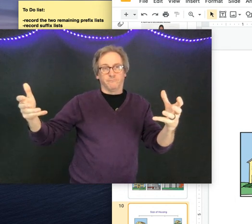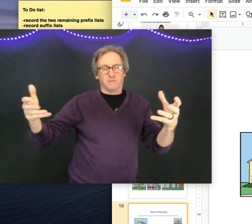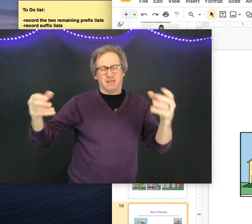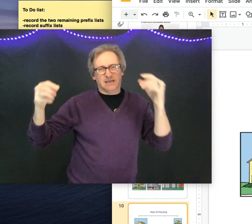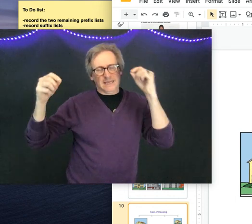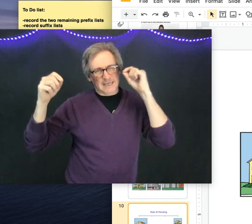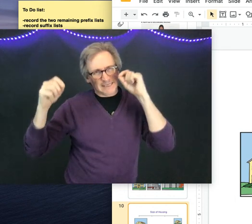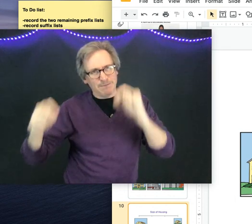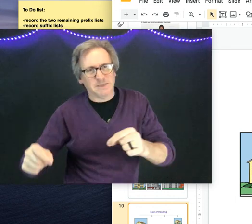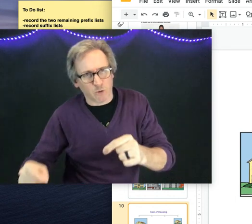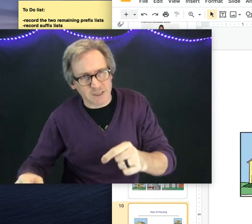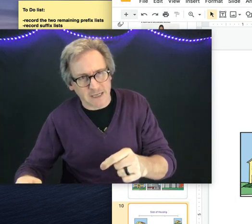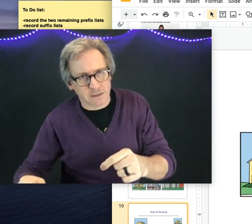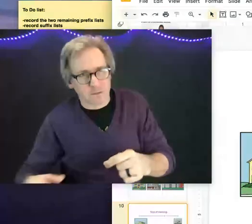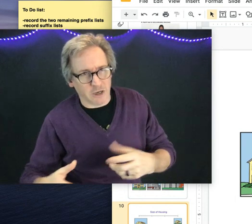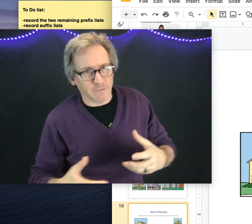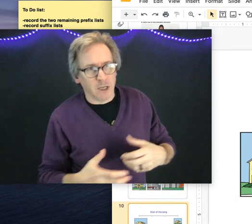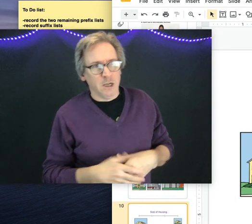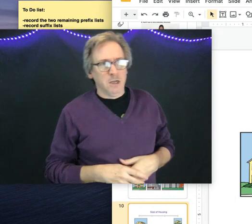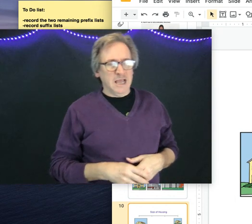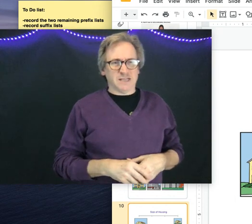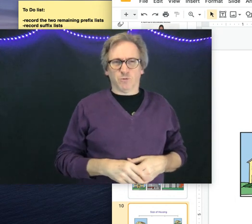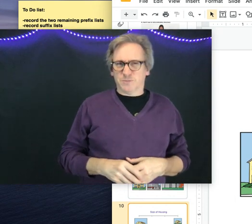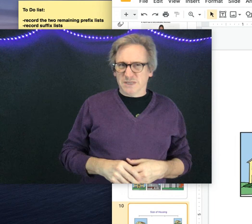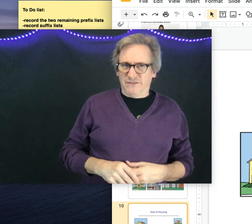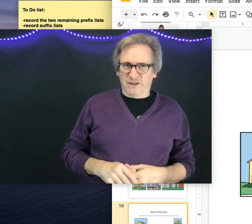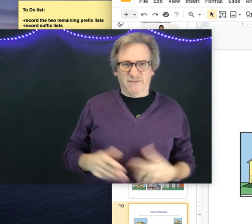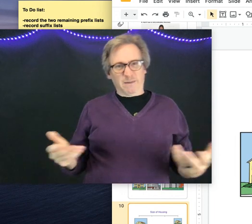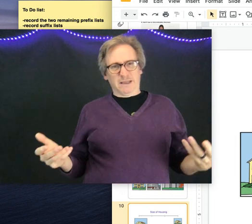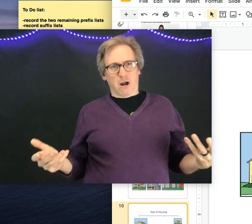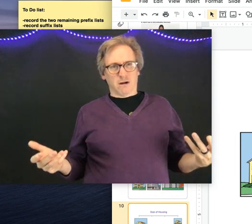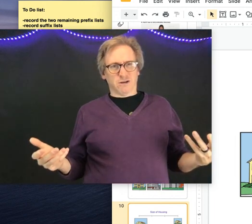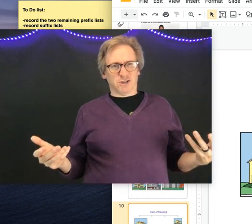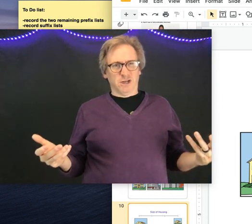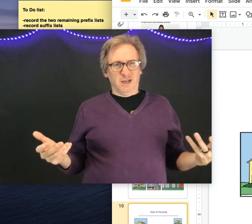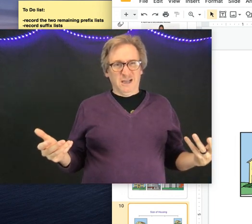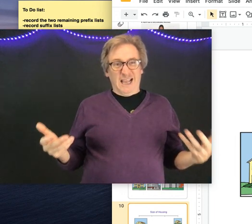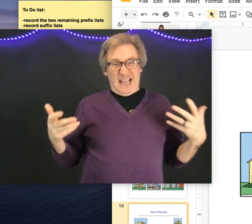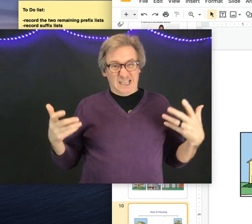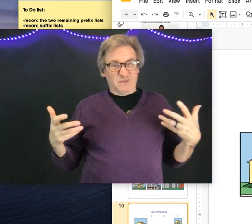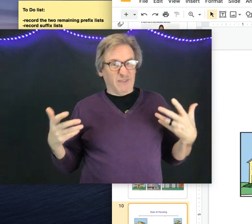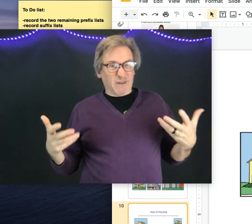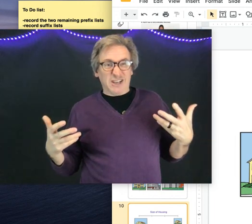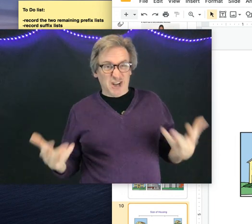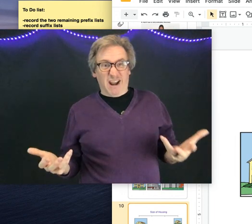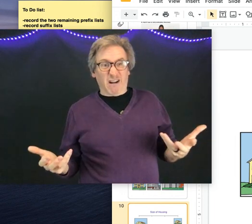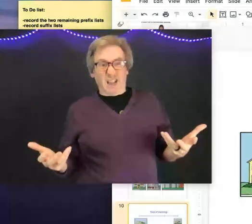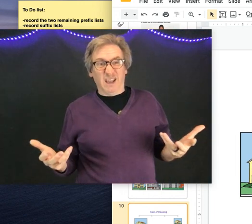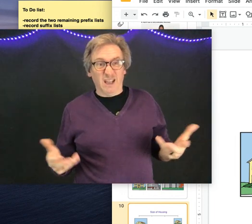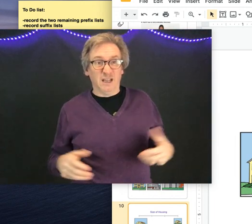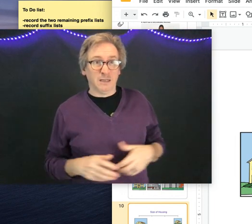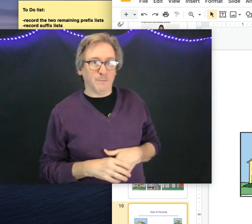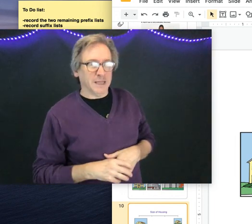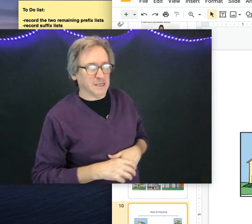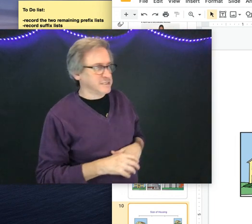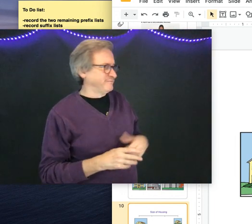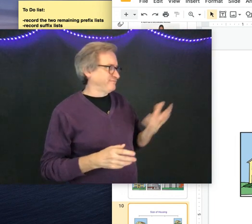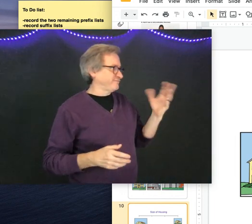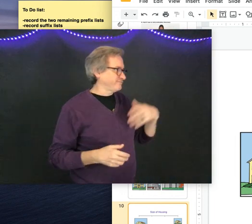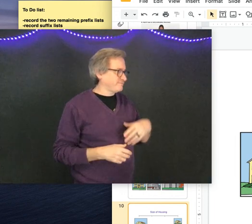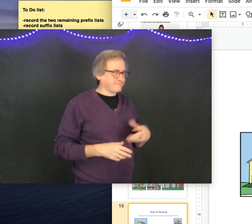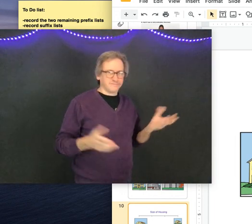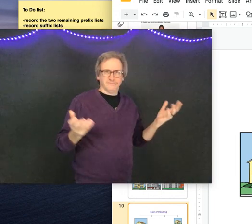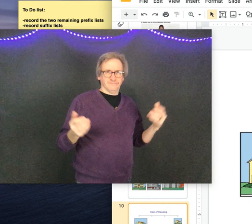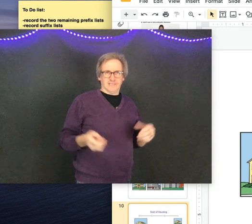because it makes more sense. It's more specific. Very large is very generic because,